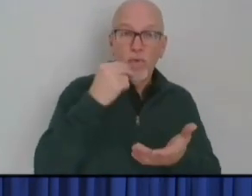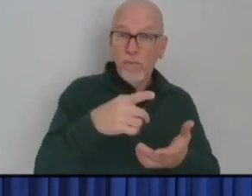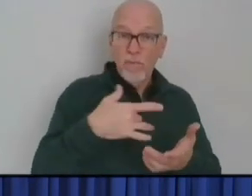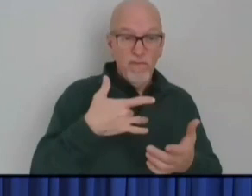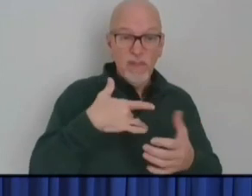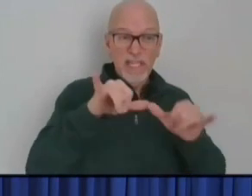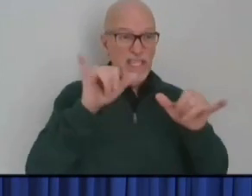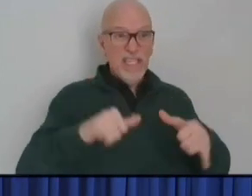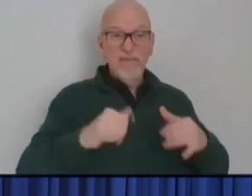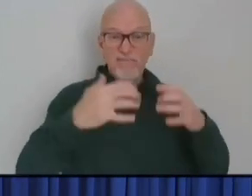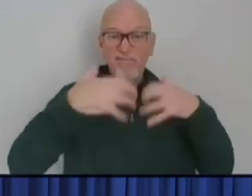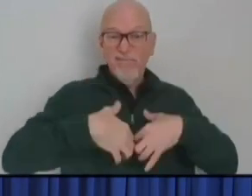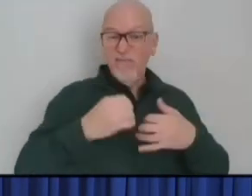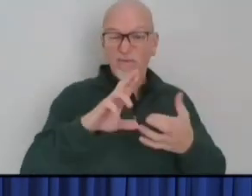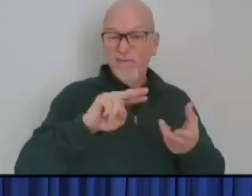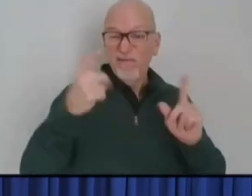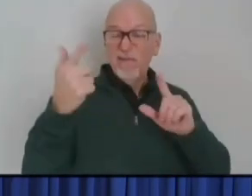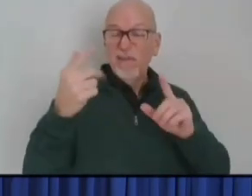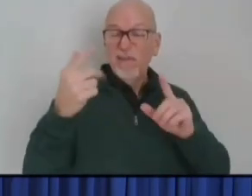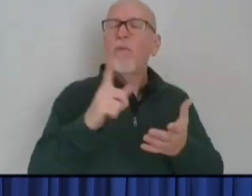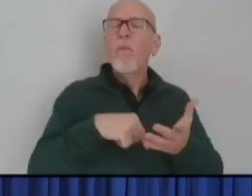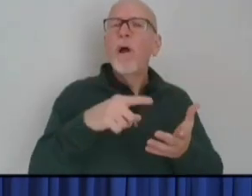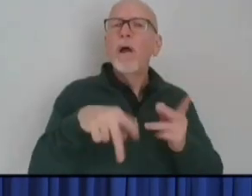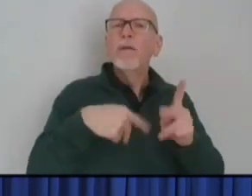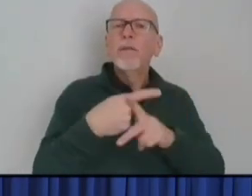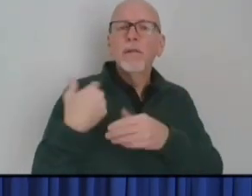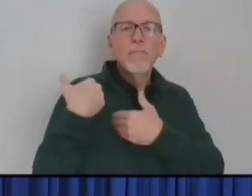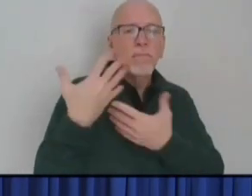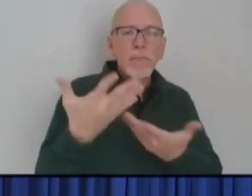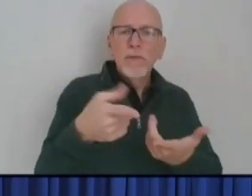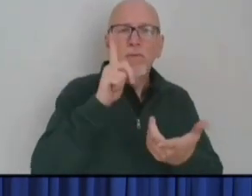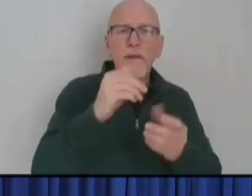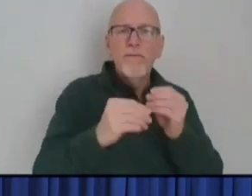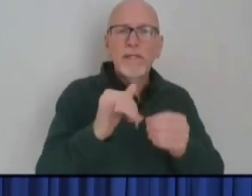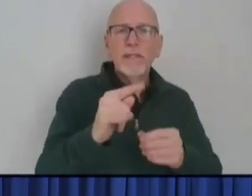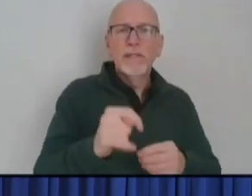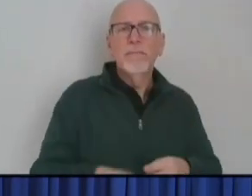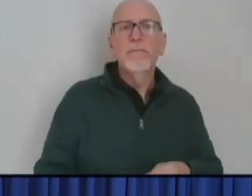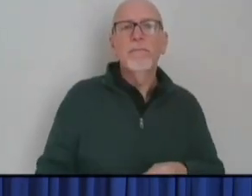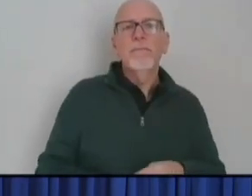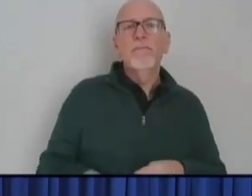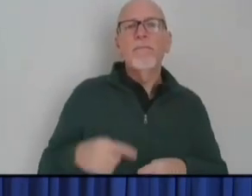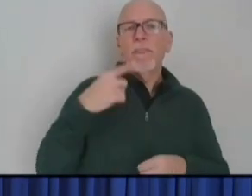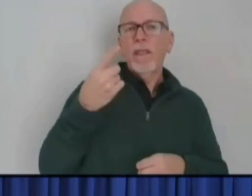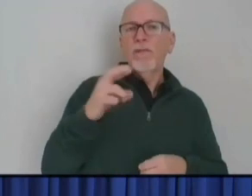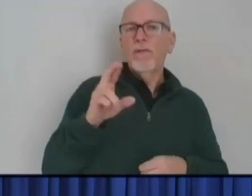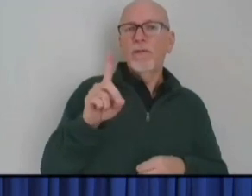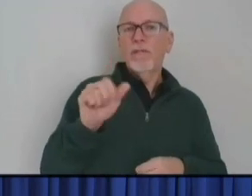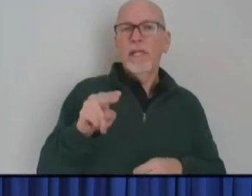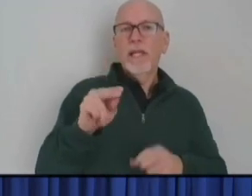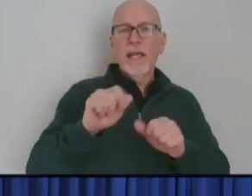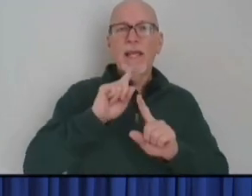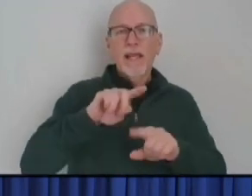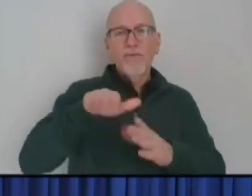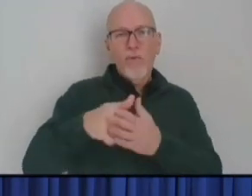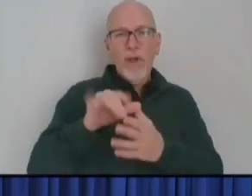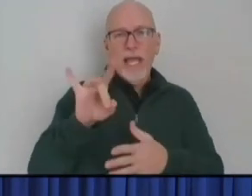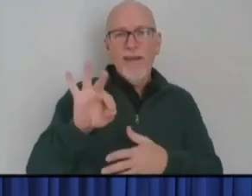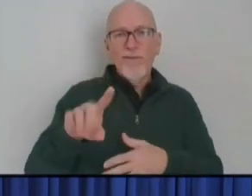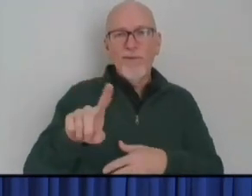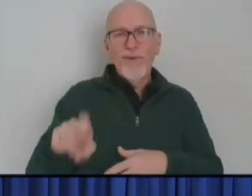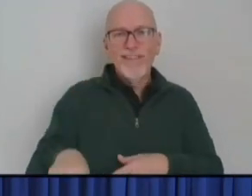accept any responsibility? And if so, what will you do to fix it? I think Dr. Dan will answer all eight of those questions. But first,